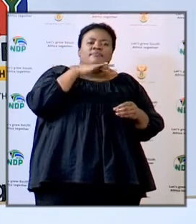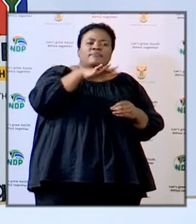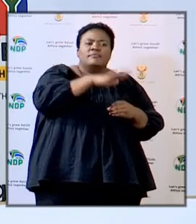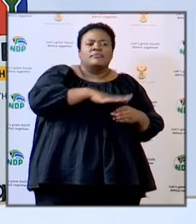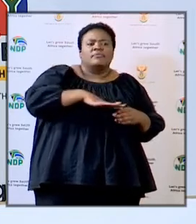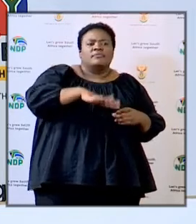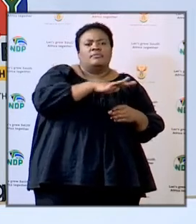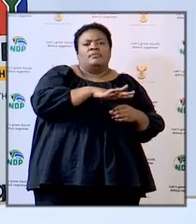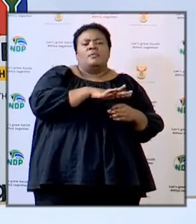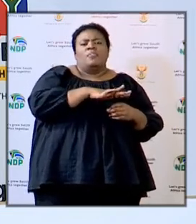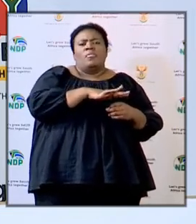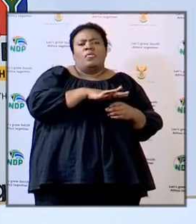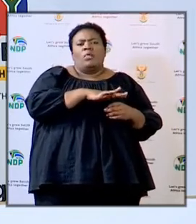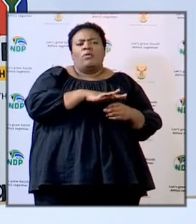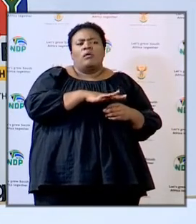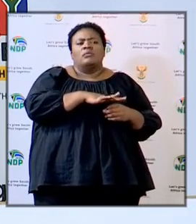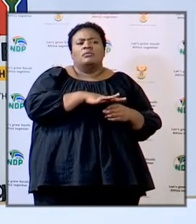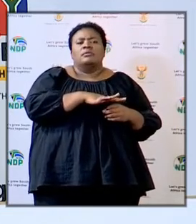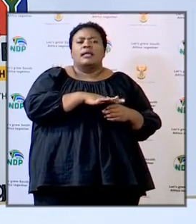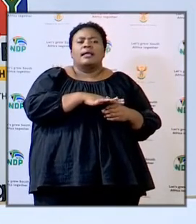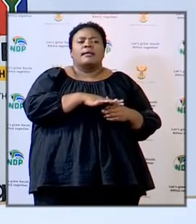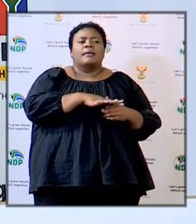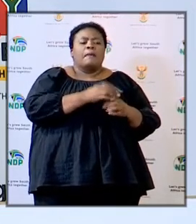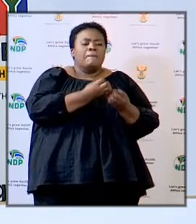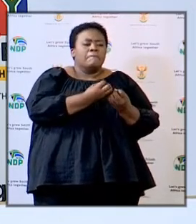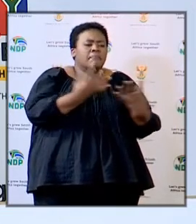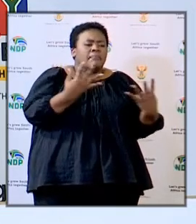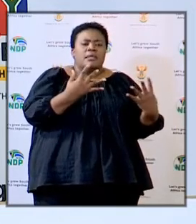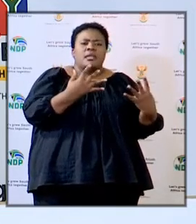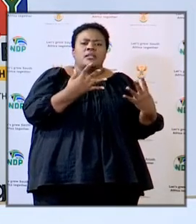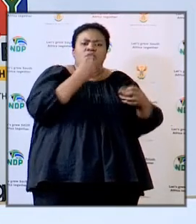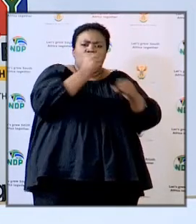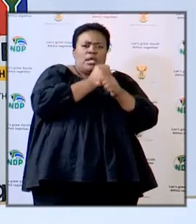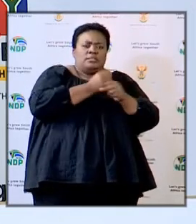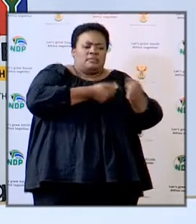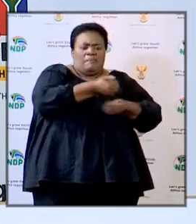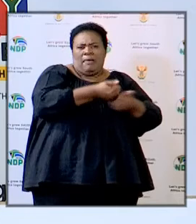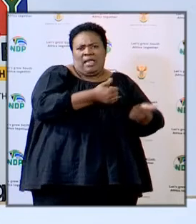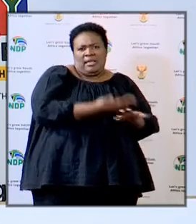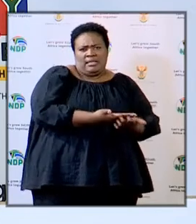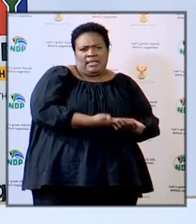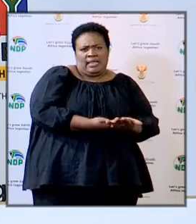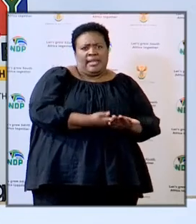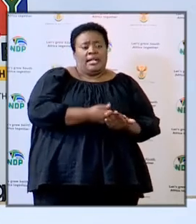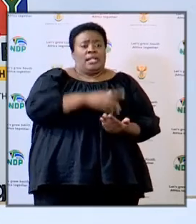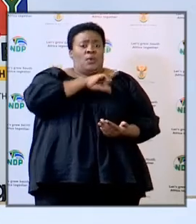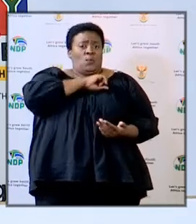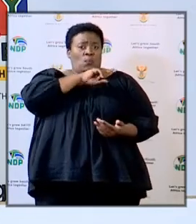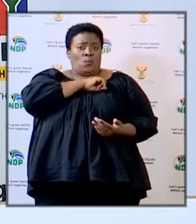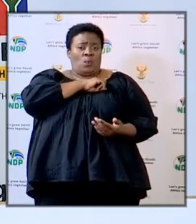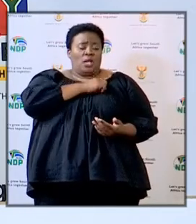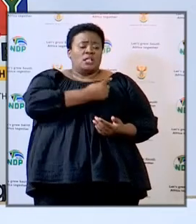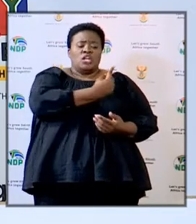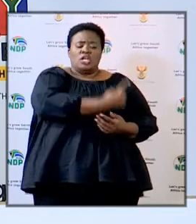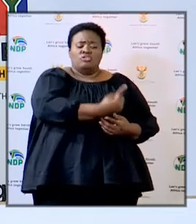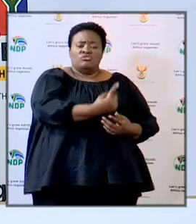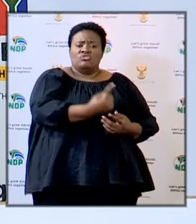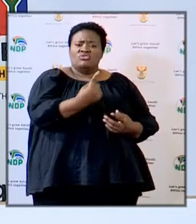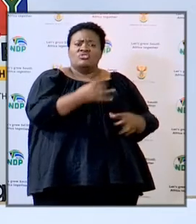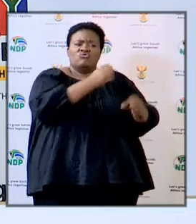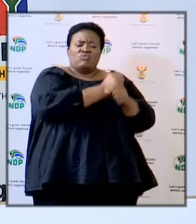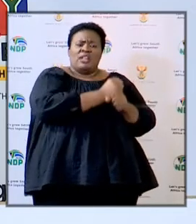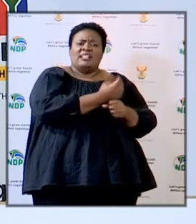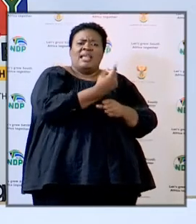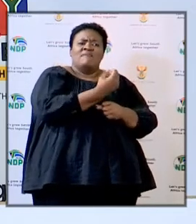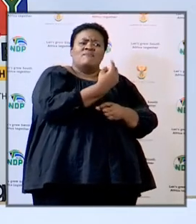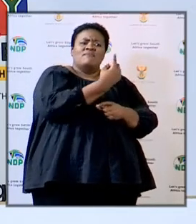like multi-grade schools where they could be allowed because in a multi-grade school you might find that each grade has got